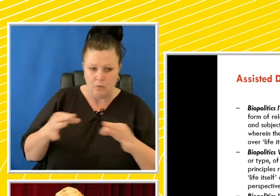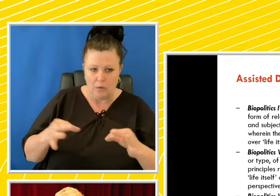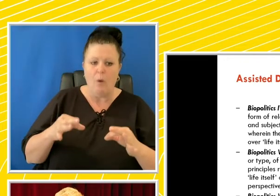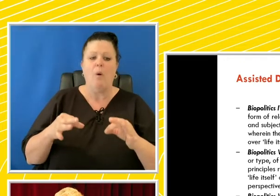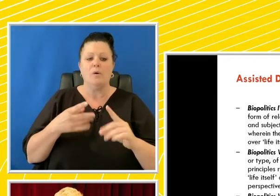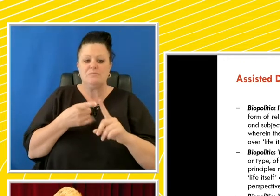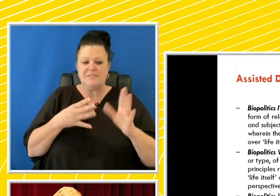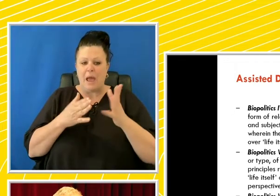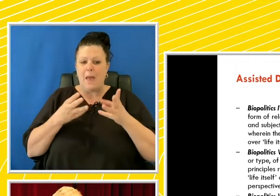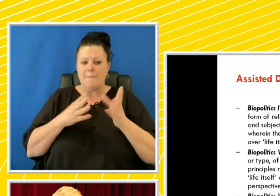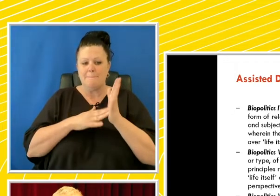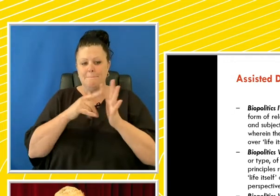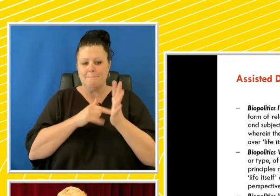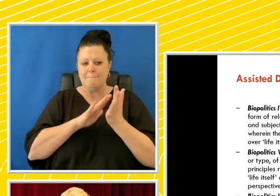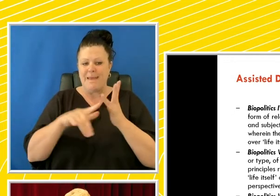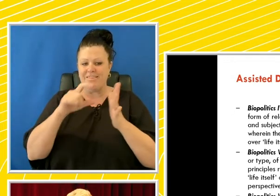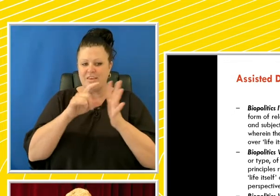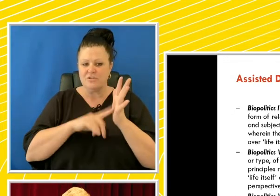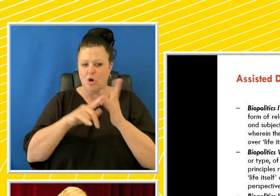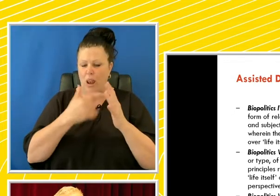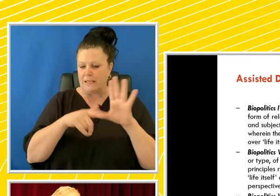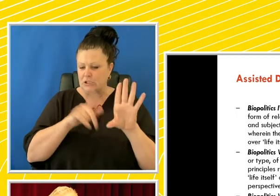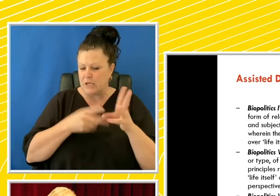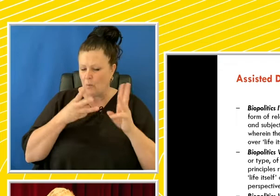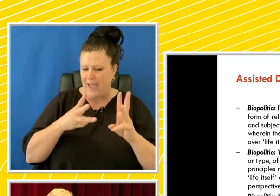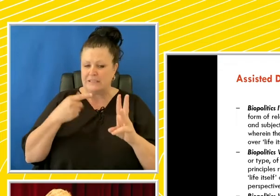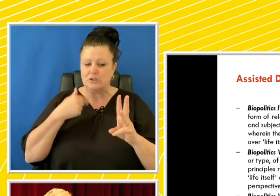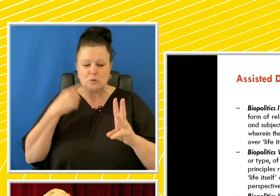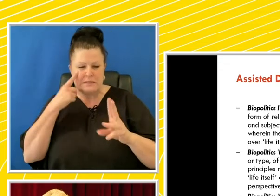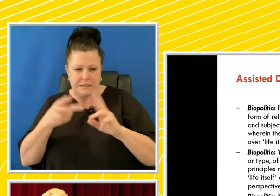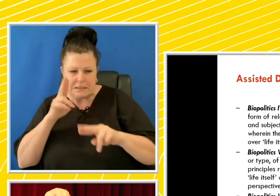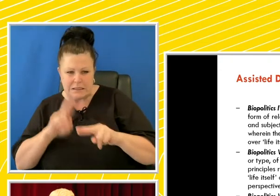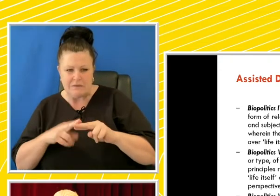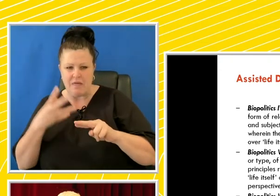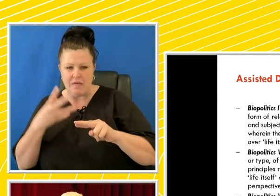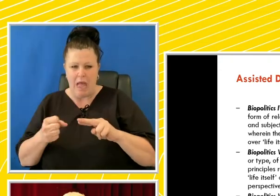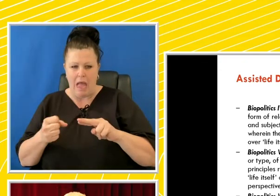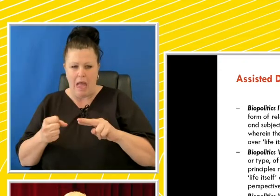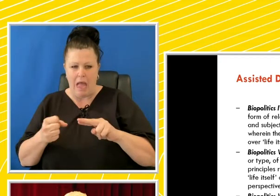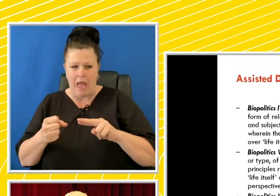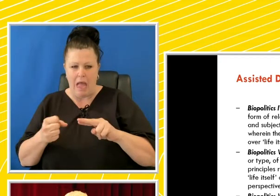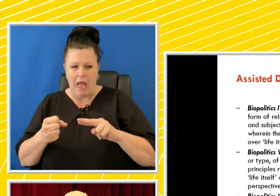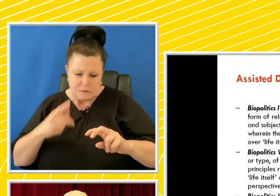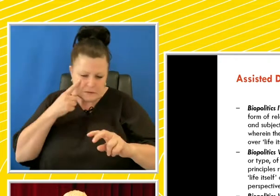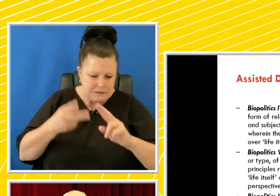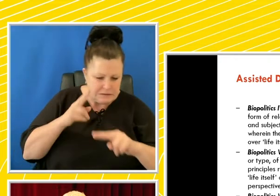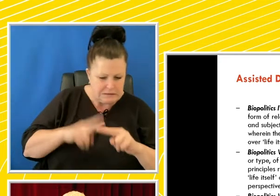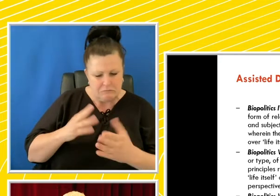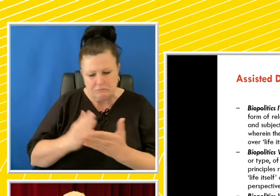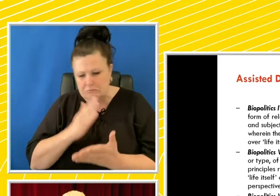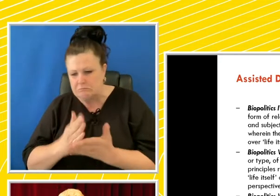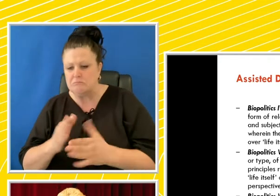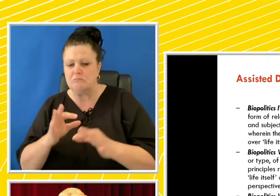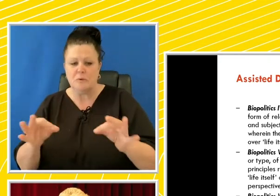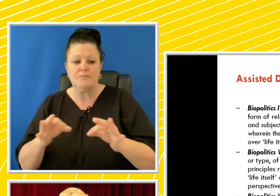approaches to see commonalities between historical antecedents and current practices. Also, in terms of the